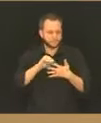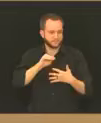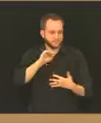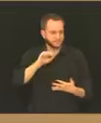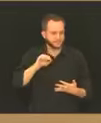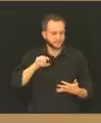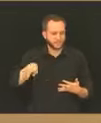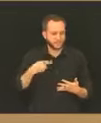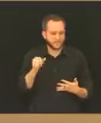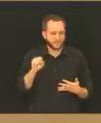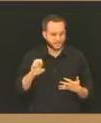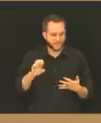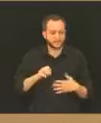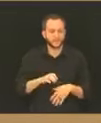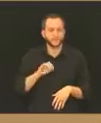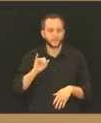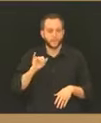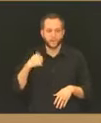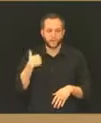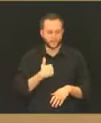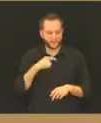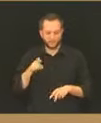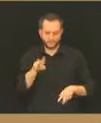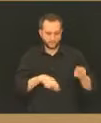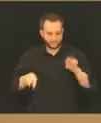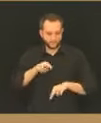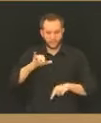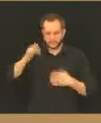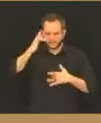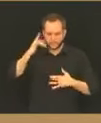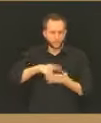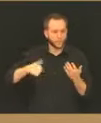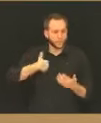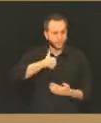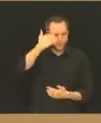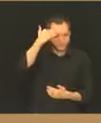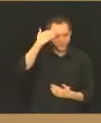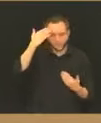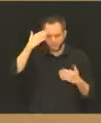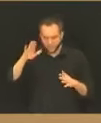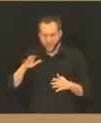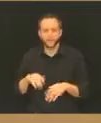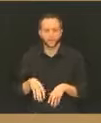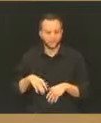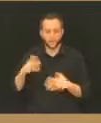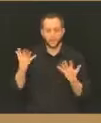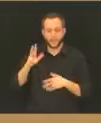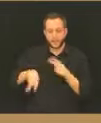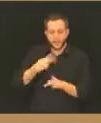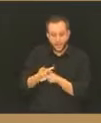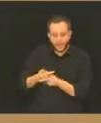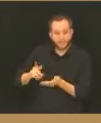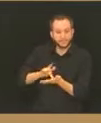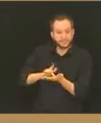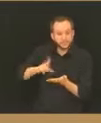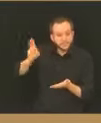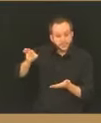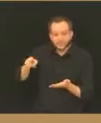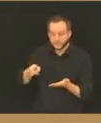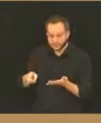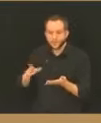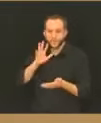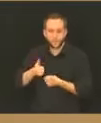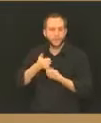And that's even prioritized based on what we know about this disease and what preexisting conditions actually predisposes an individual to a more